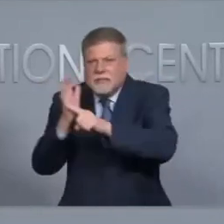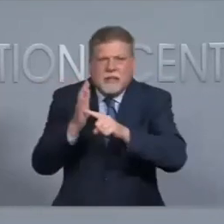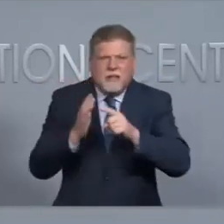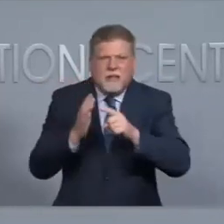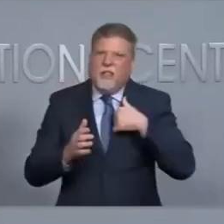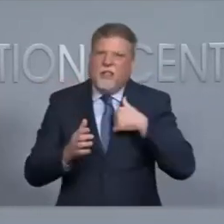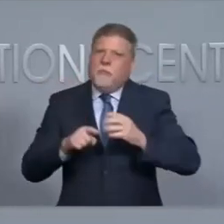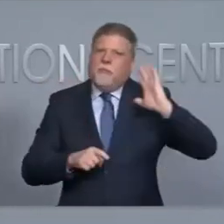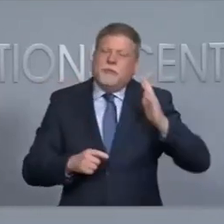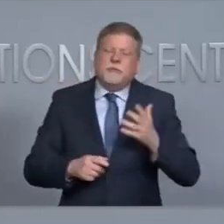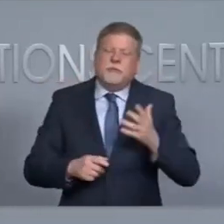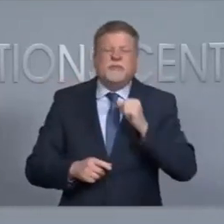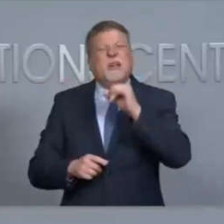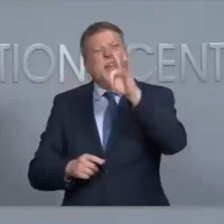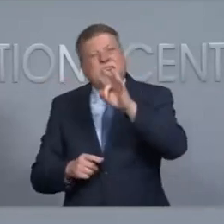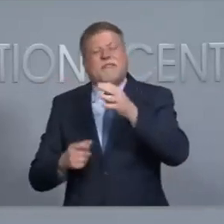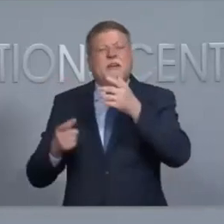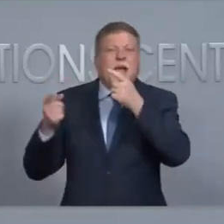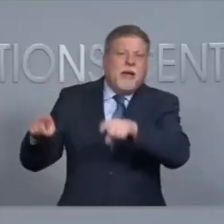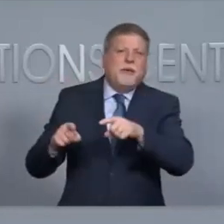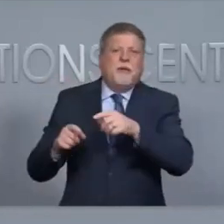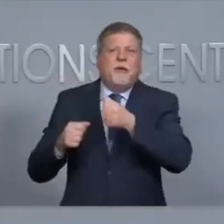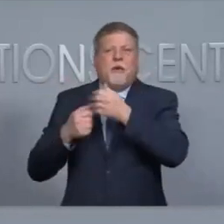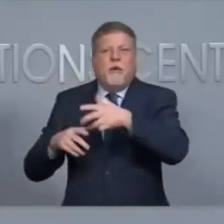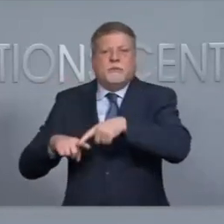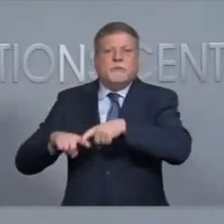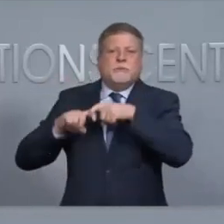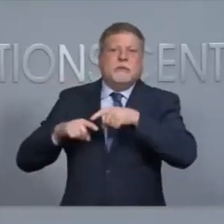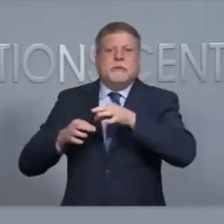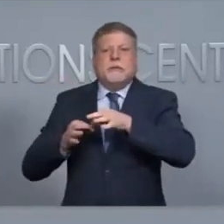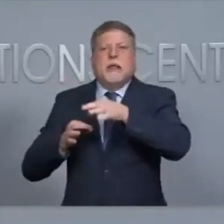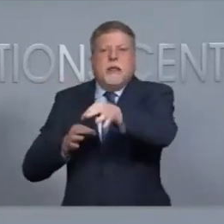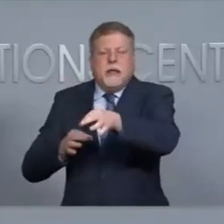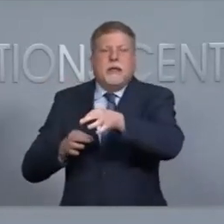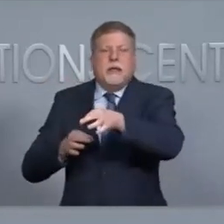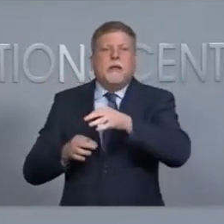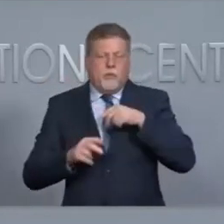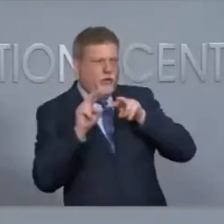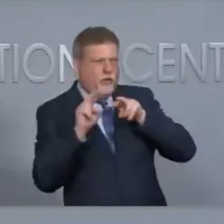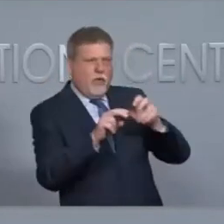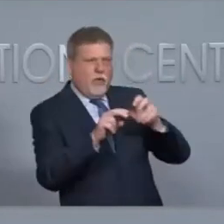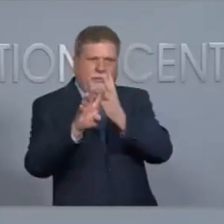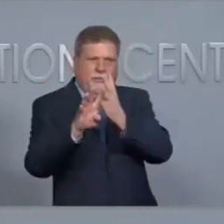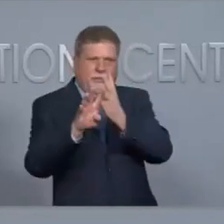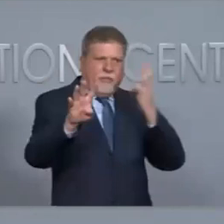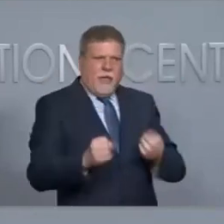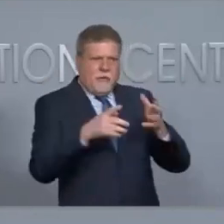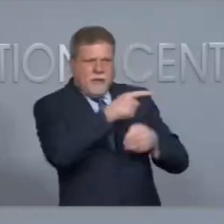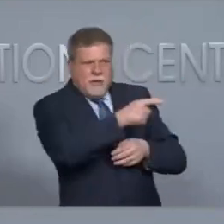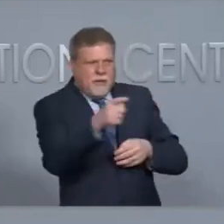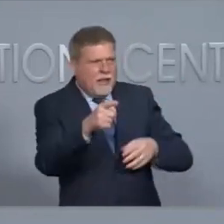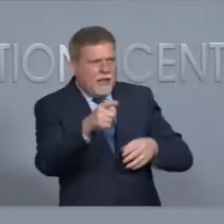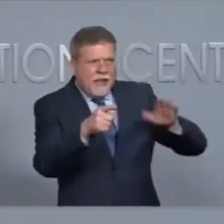before. So, we'll take you know, the considerations of, you know, how many people were in line, how many individuals may have left